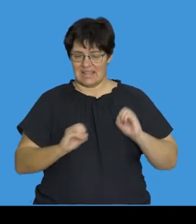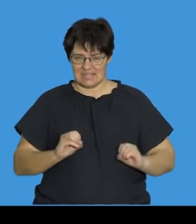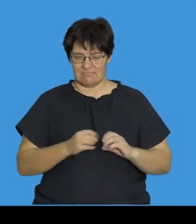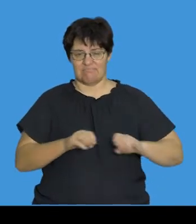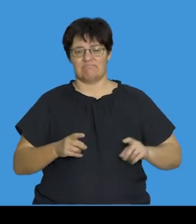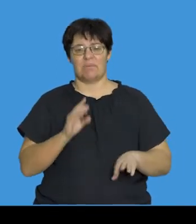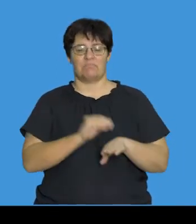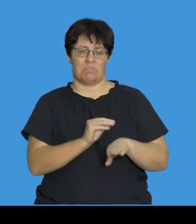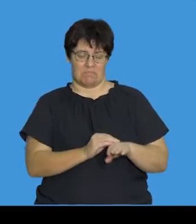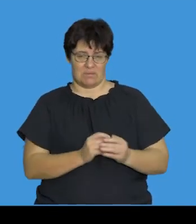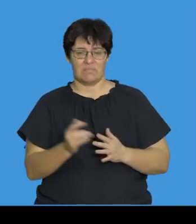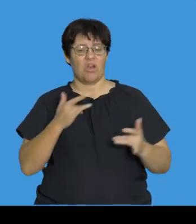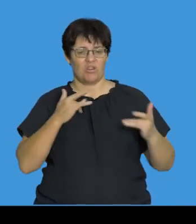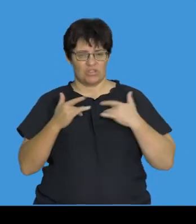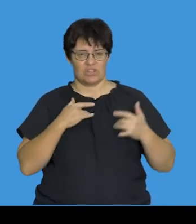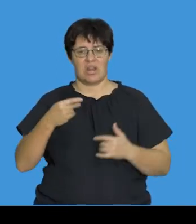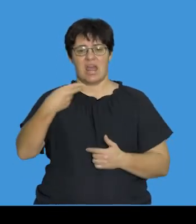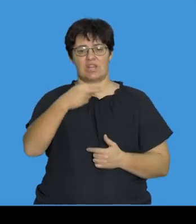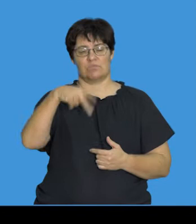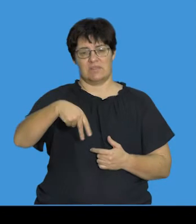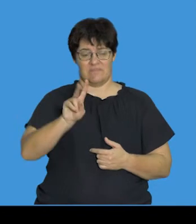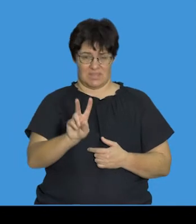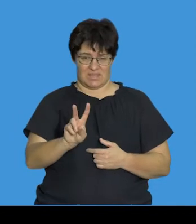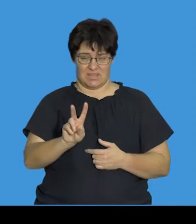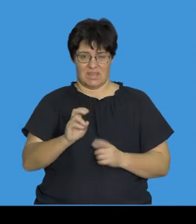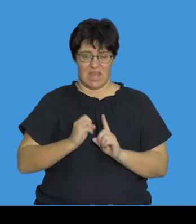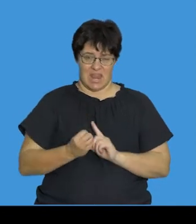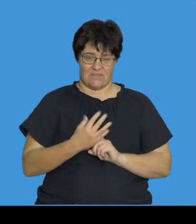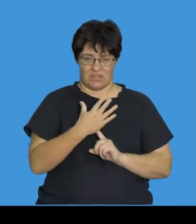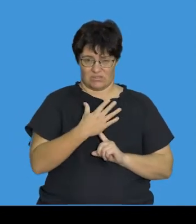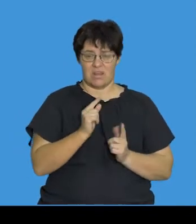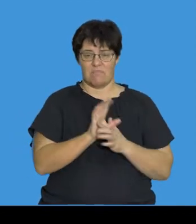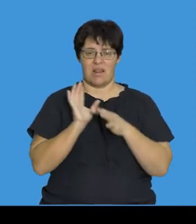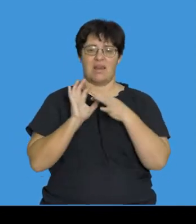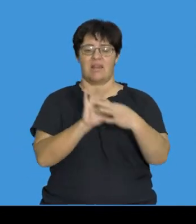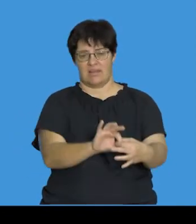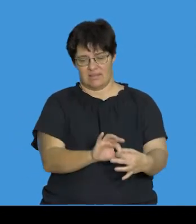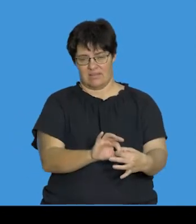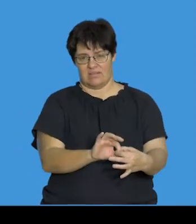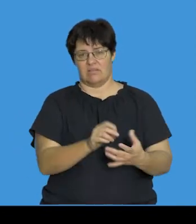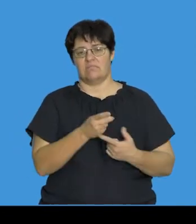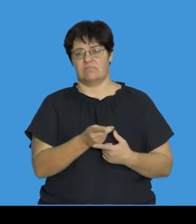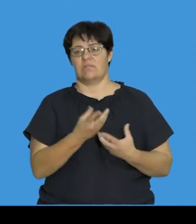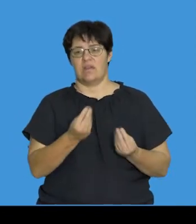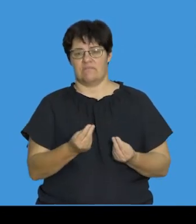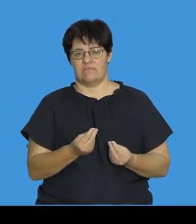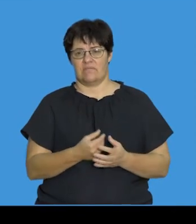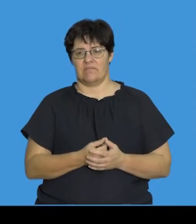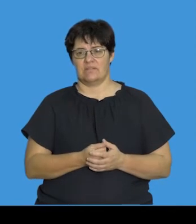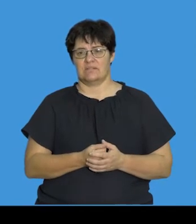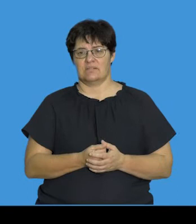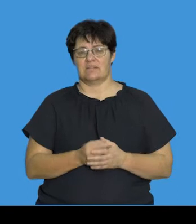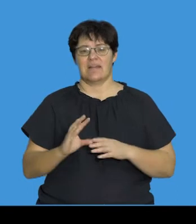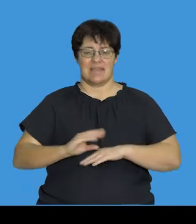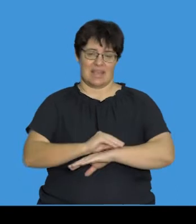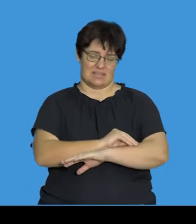And so there's a concern around HPV infections and the link that that has to the